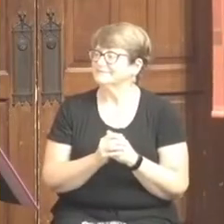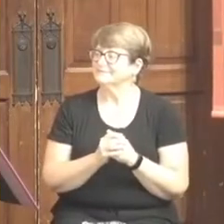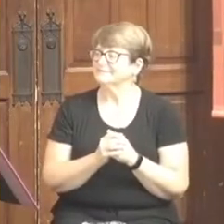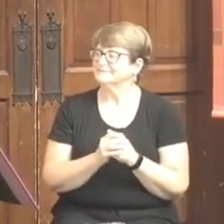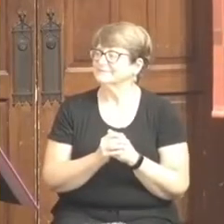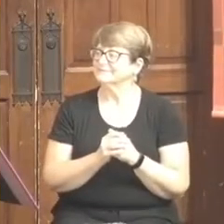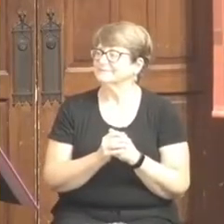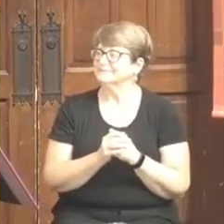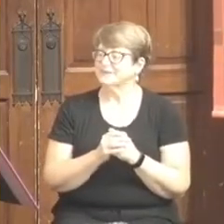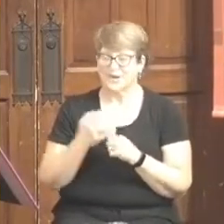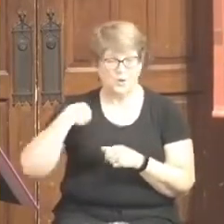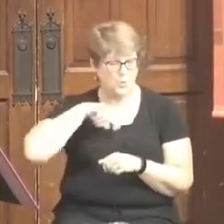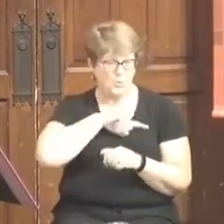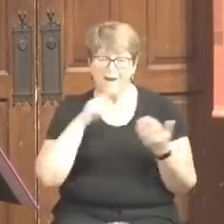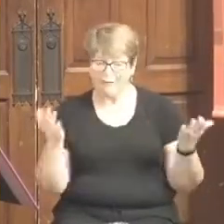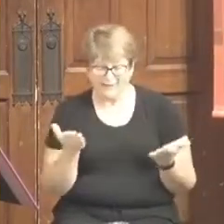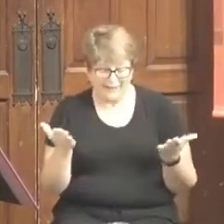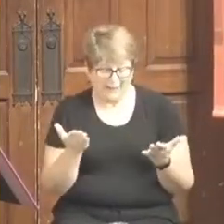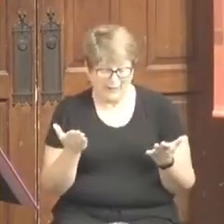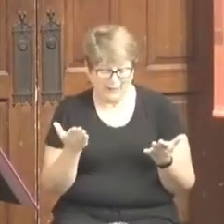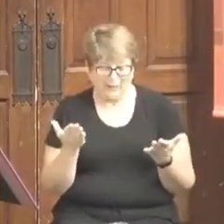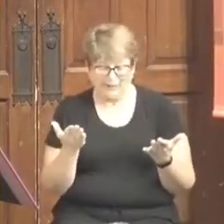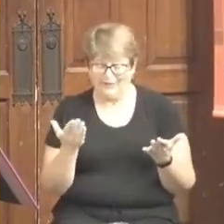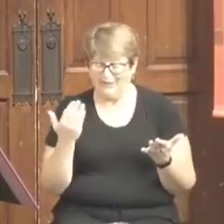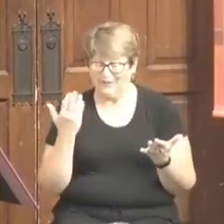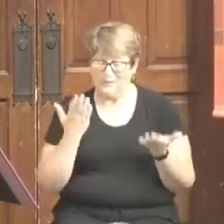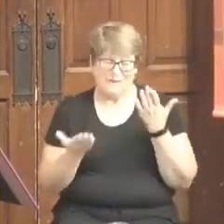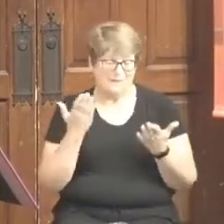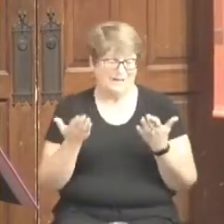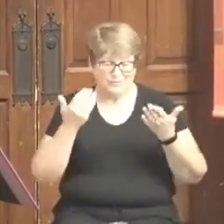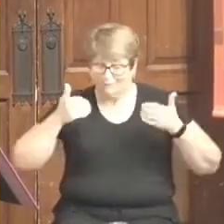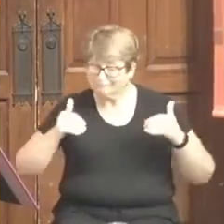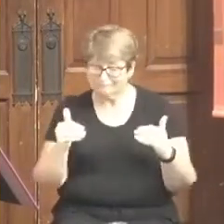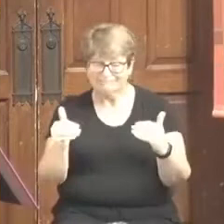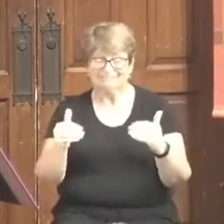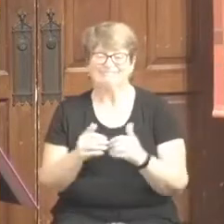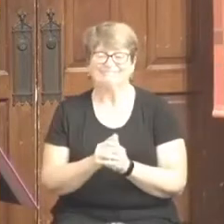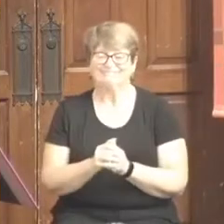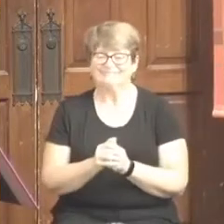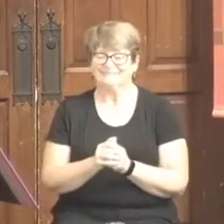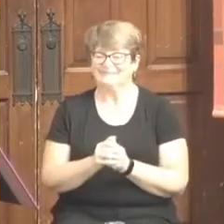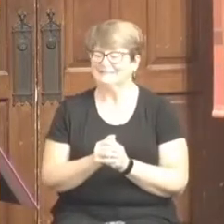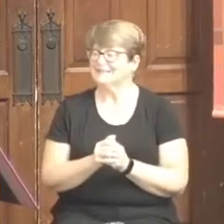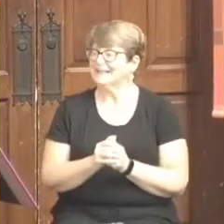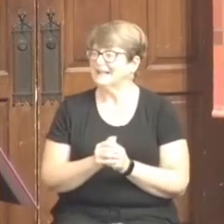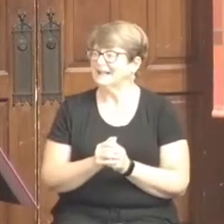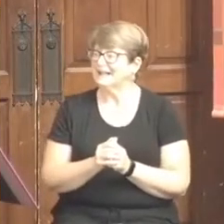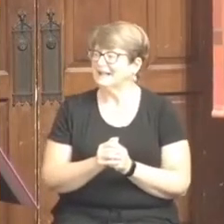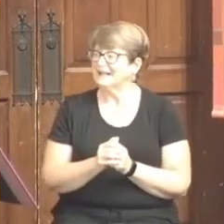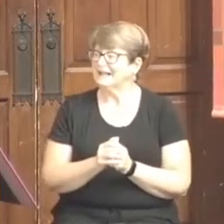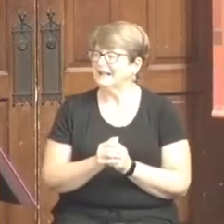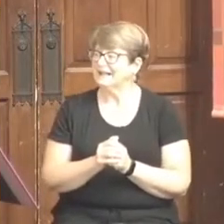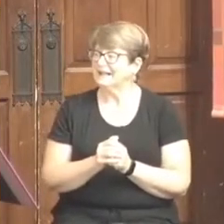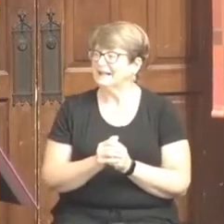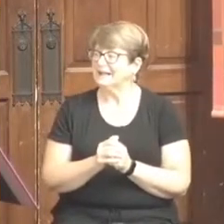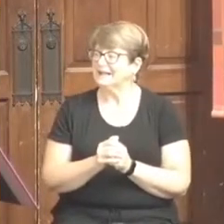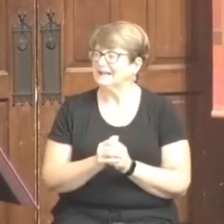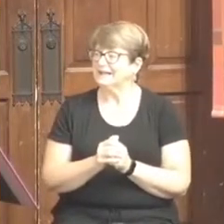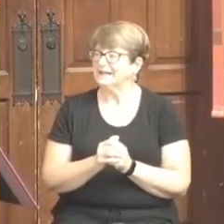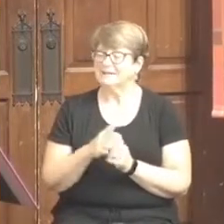Well, we're here. We might as well go through with it. You know, it was